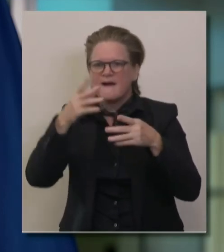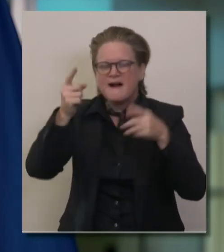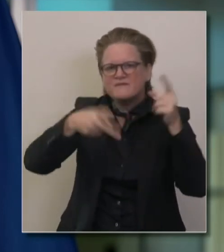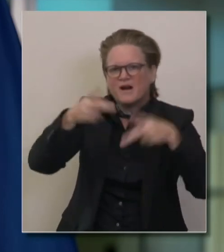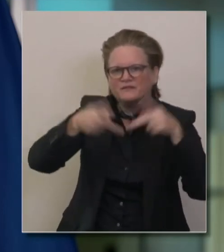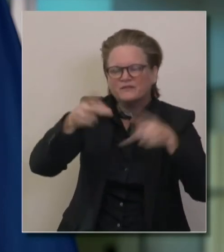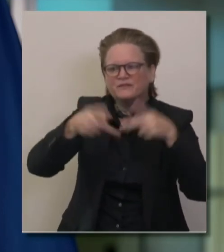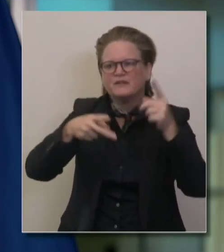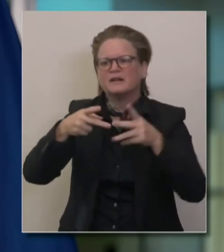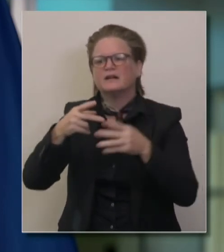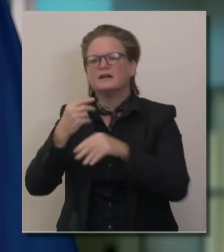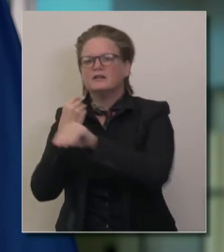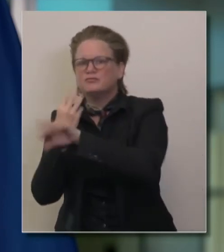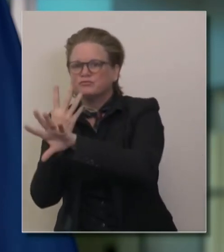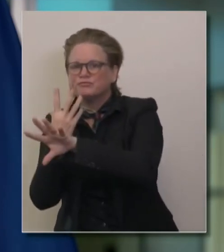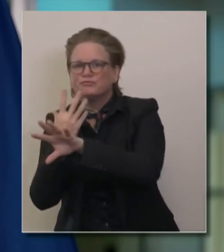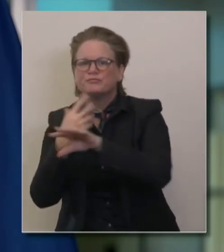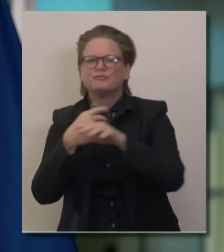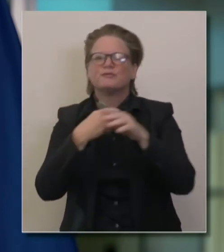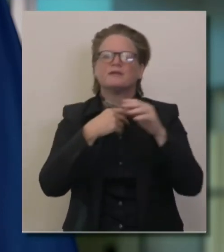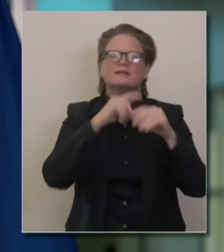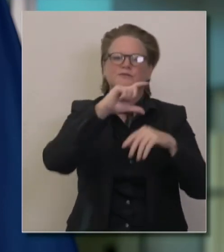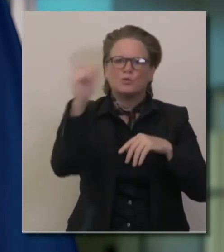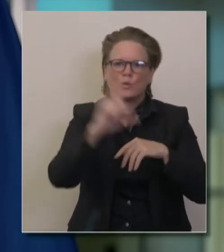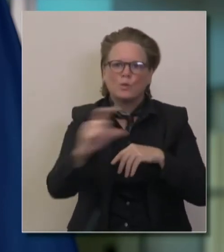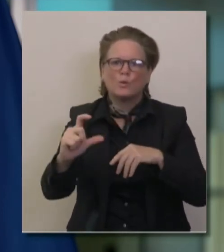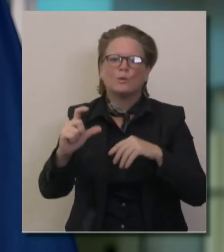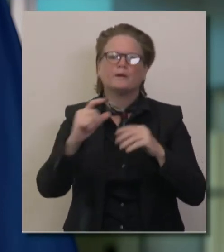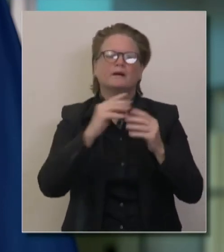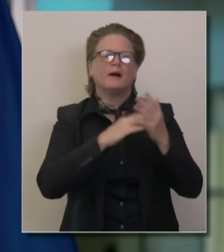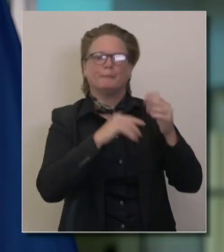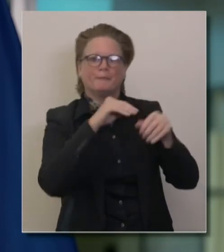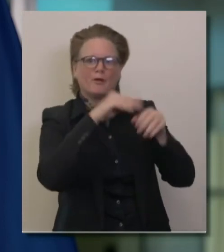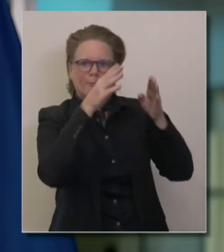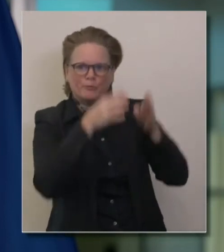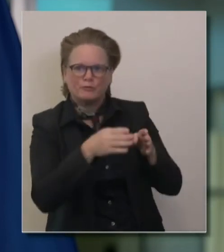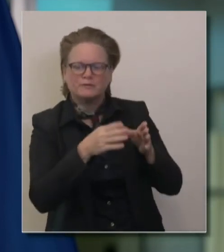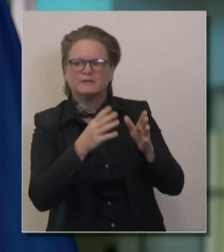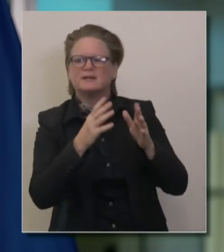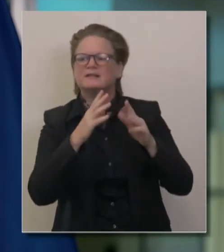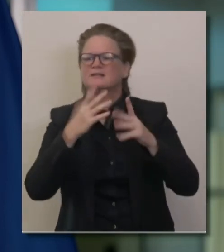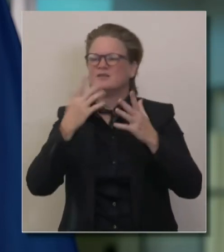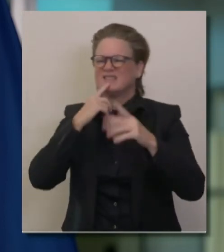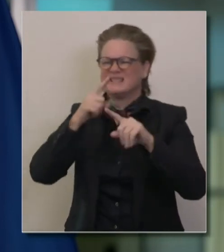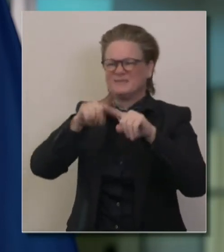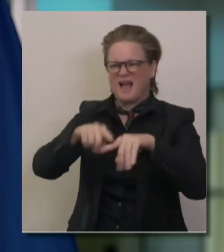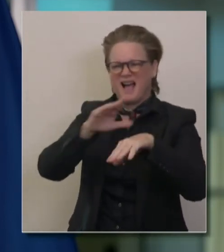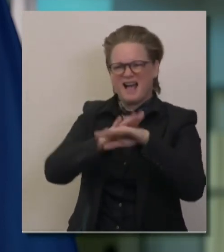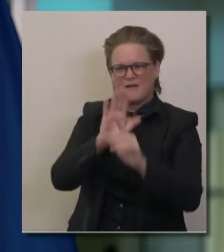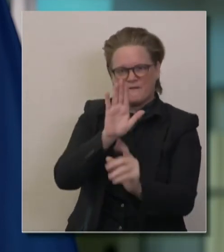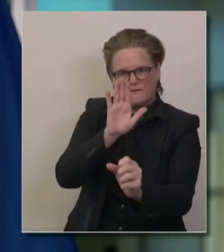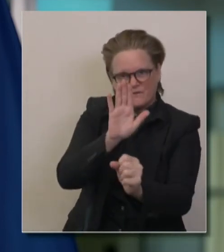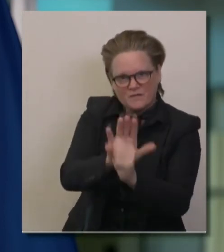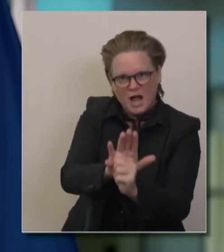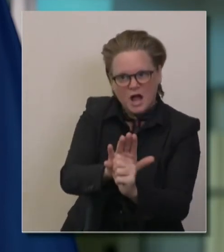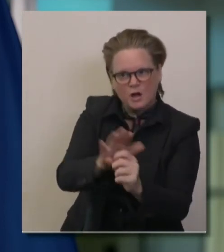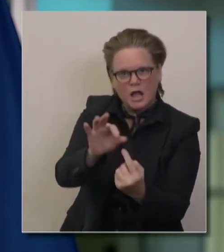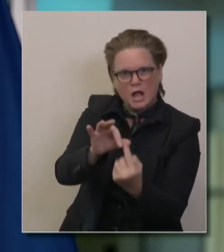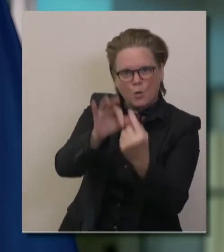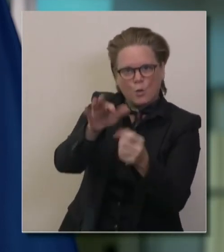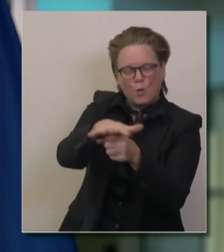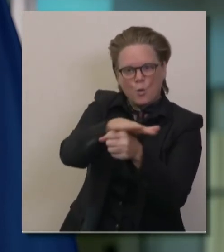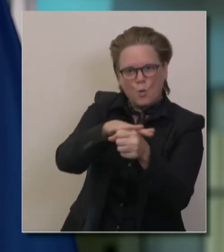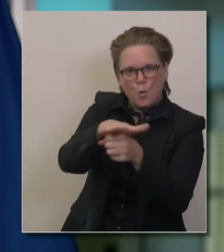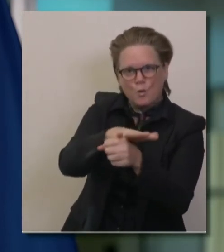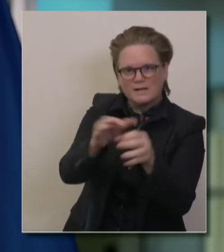obviously number that received waivers and others that were conducting in-person education. That was a few weeks ago,